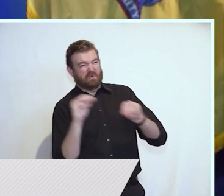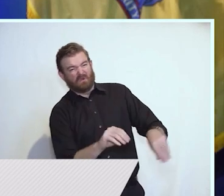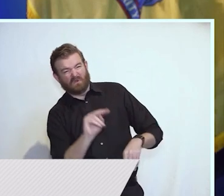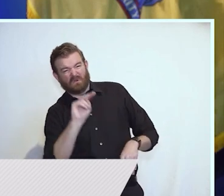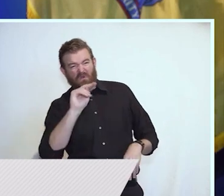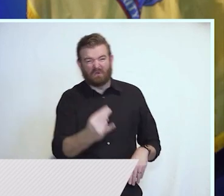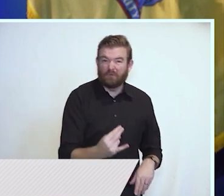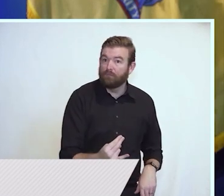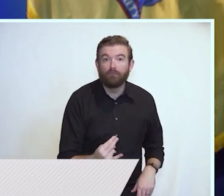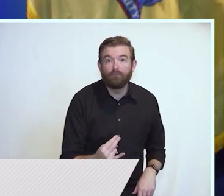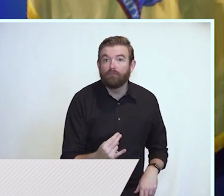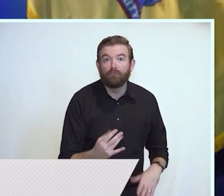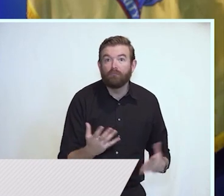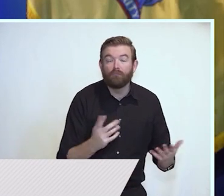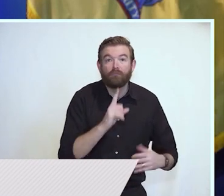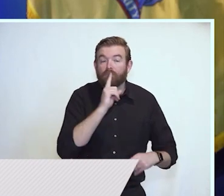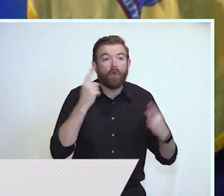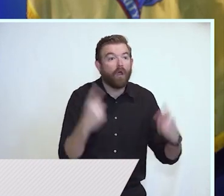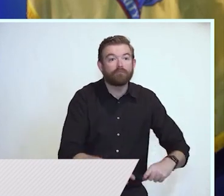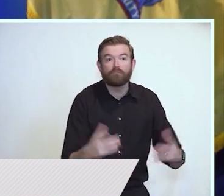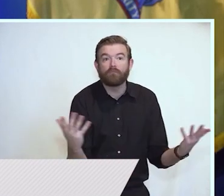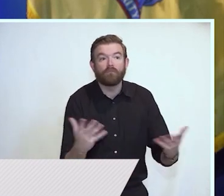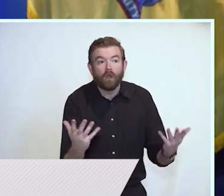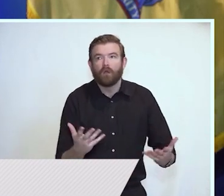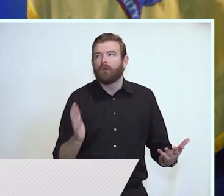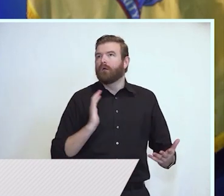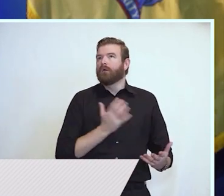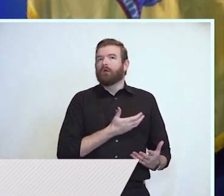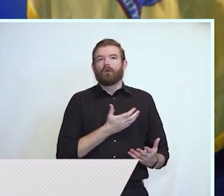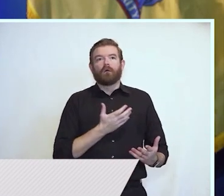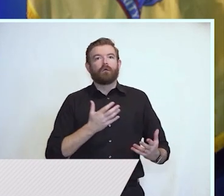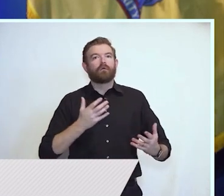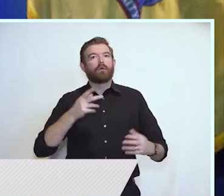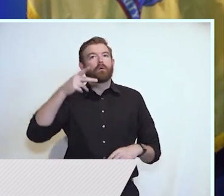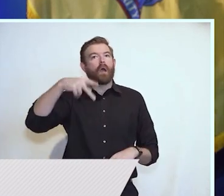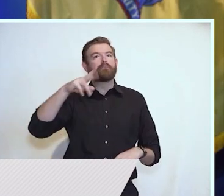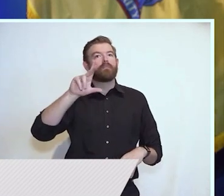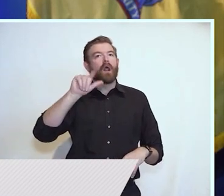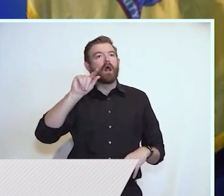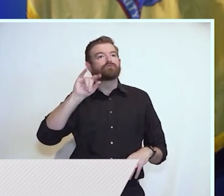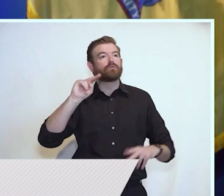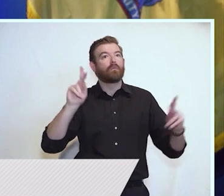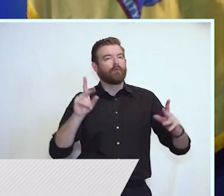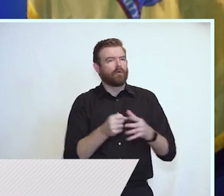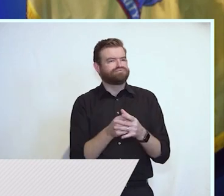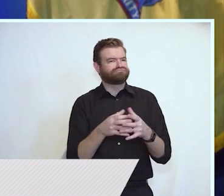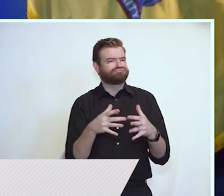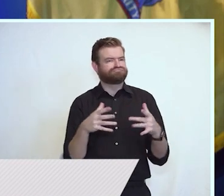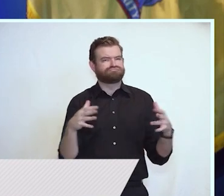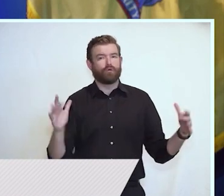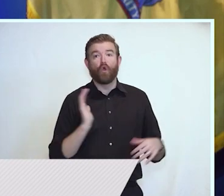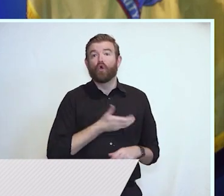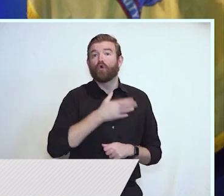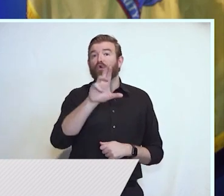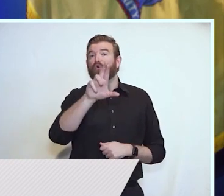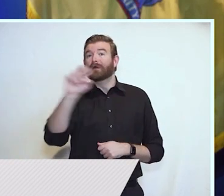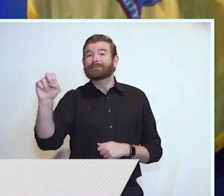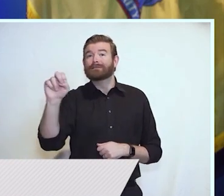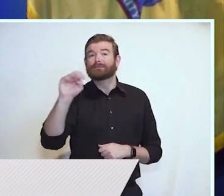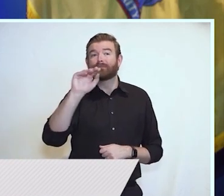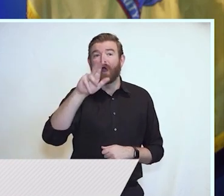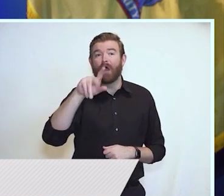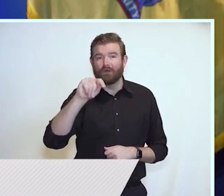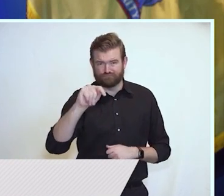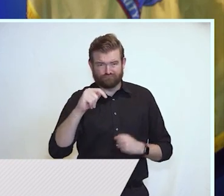is the exact opposite. Our population is growing. Our real estate market is strong. And we're making more progress against